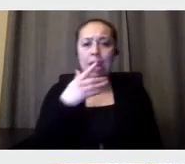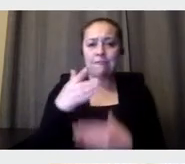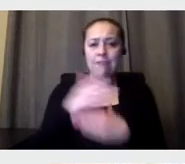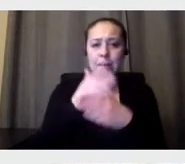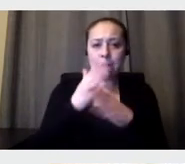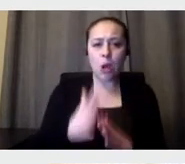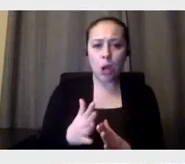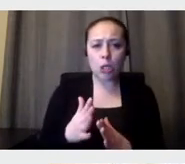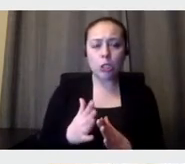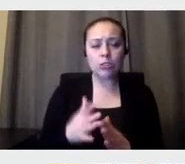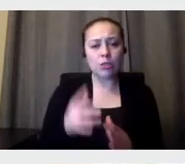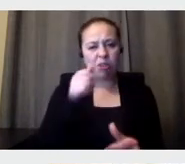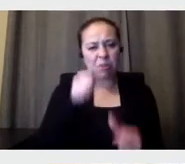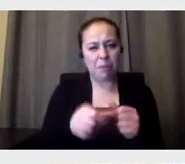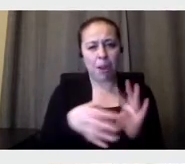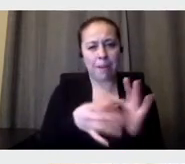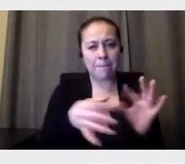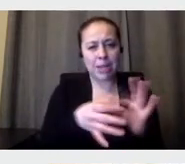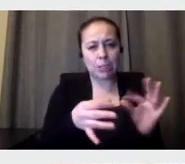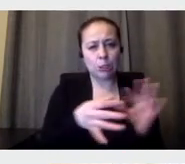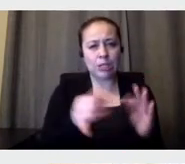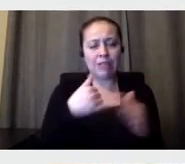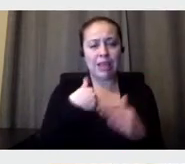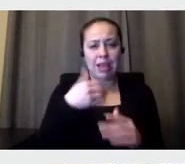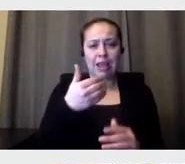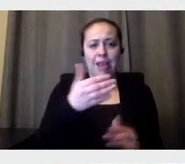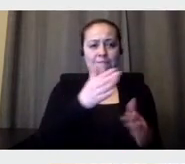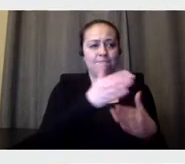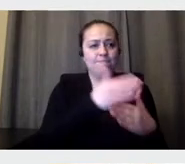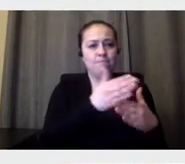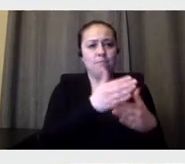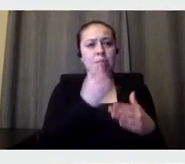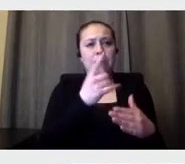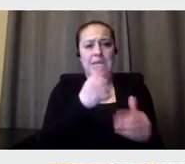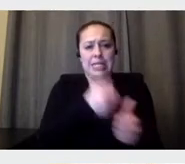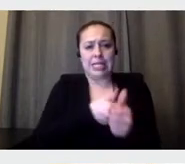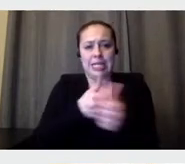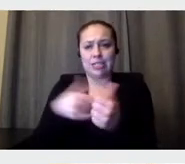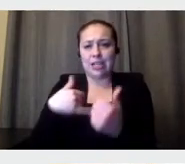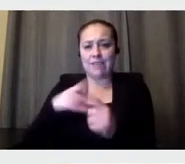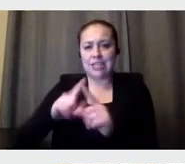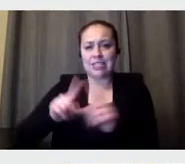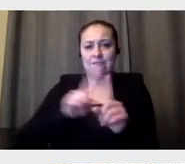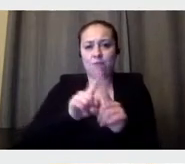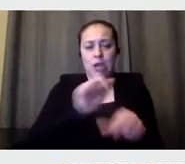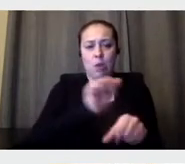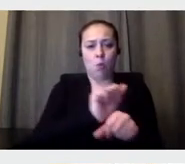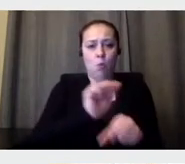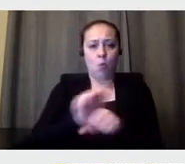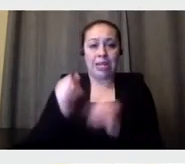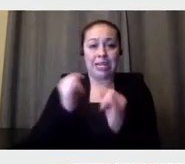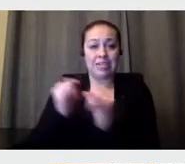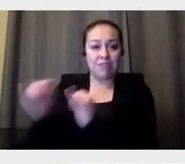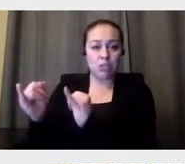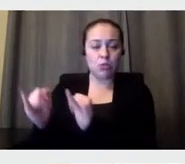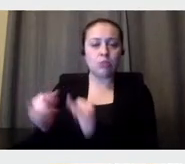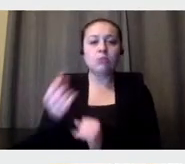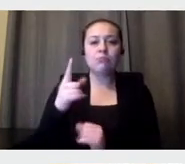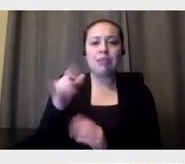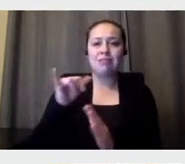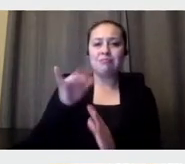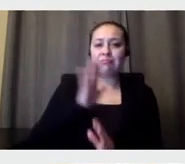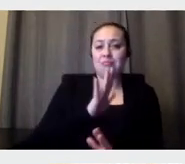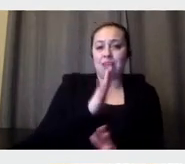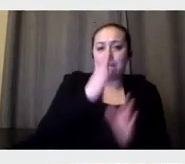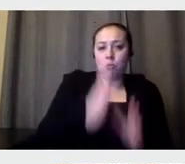each work separately. I thought that pentagram was the, the first one doing that. But imprenta us did it 10 years before, 20 years before, because they started in the